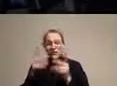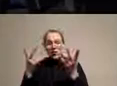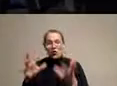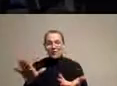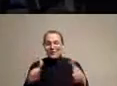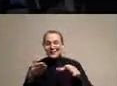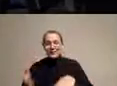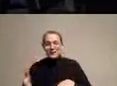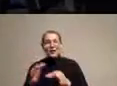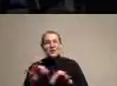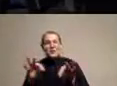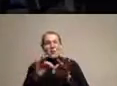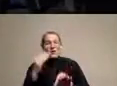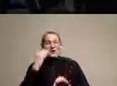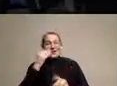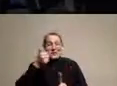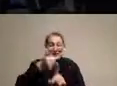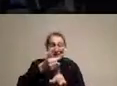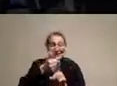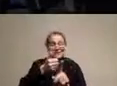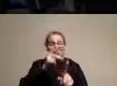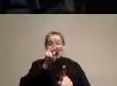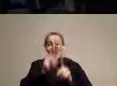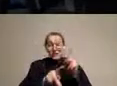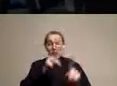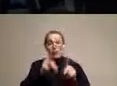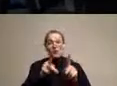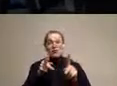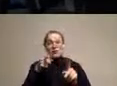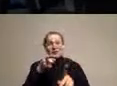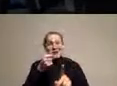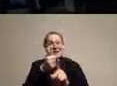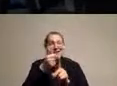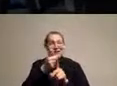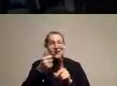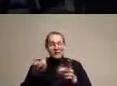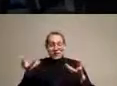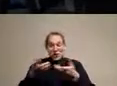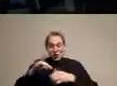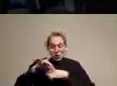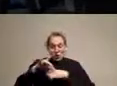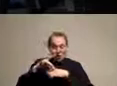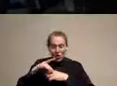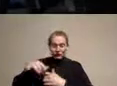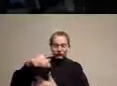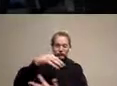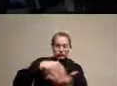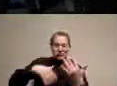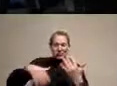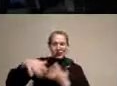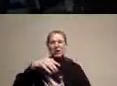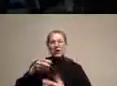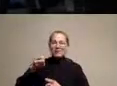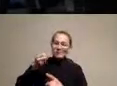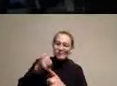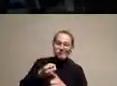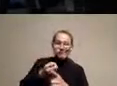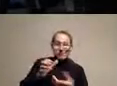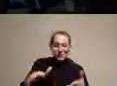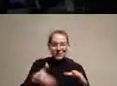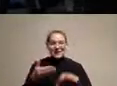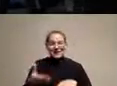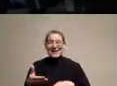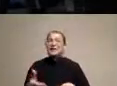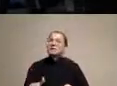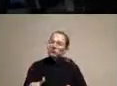walking among us and who died in the context of COVID. And that is a tragedy that really we should never forget. And I